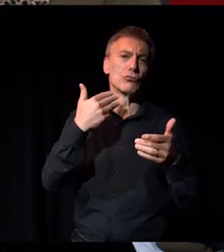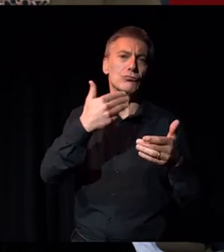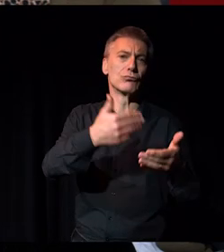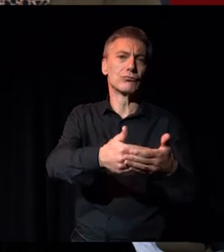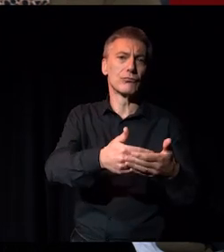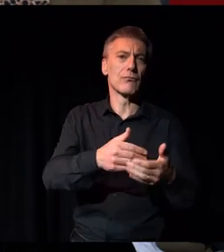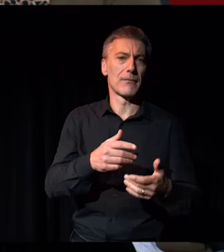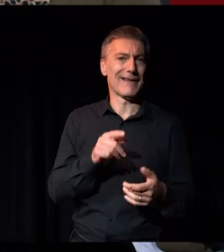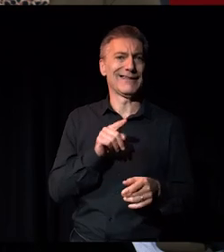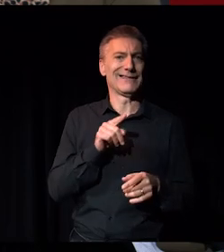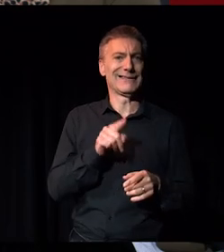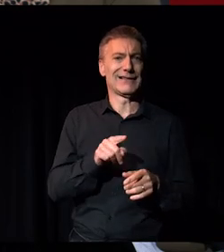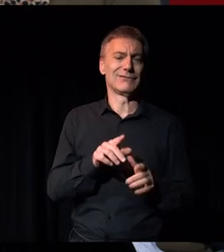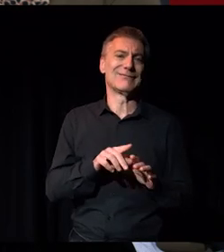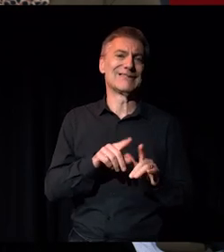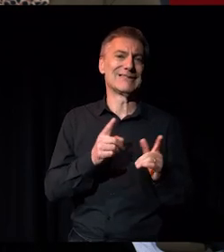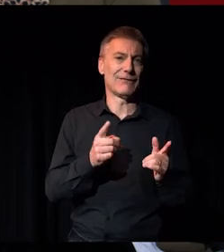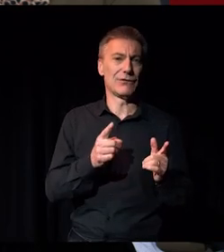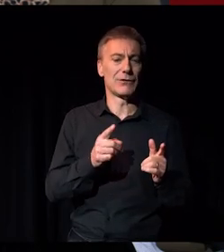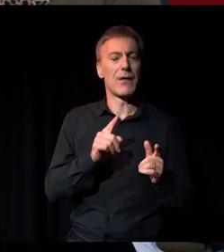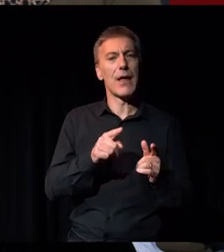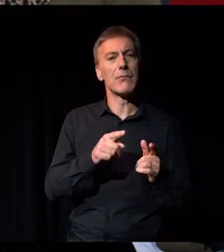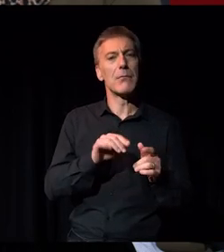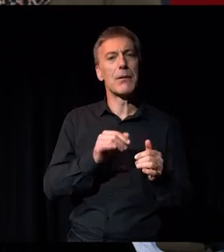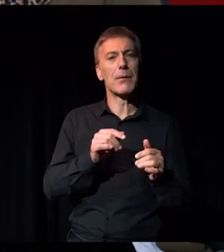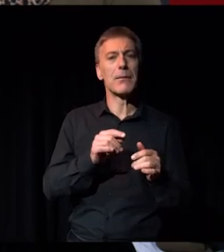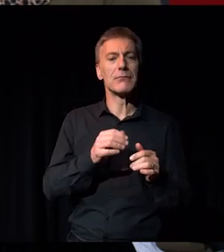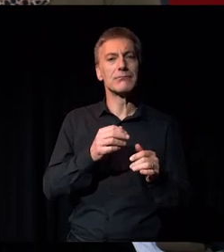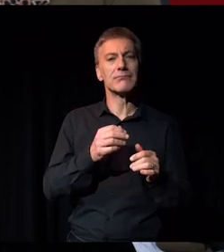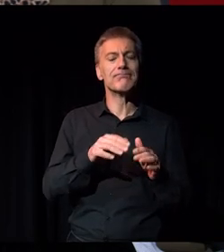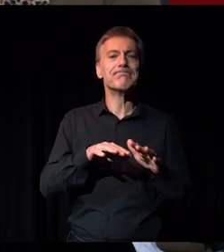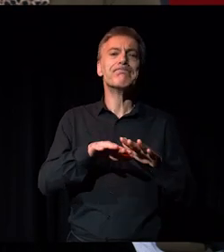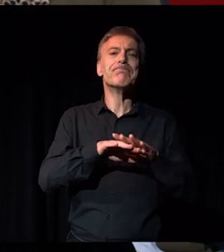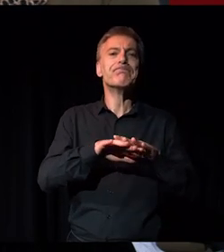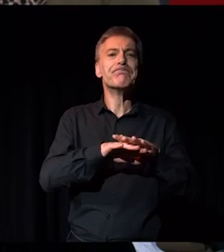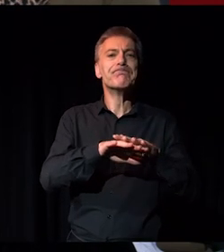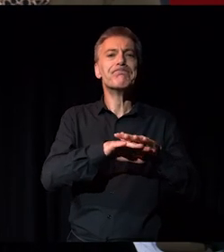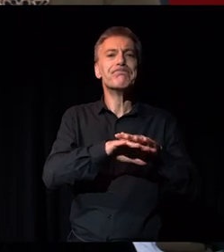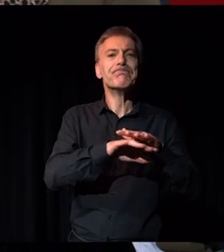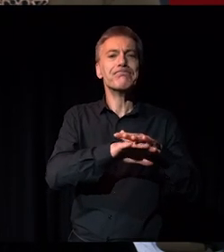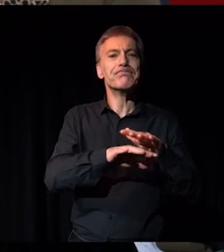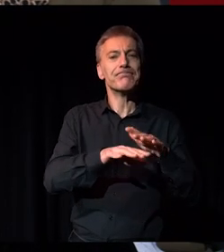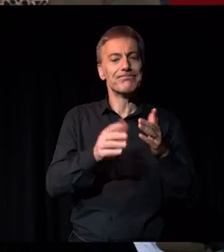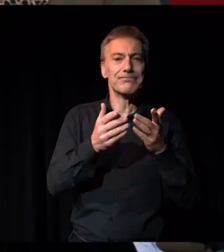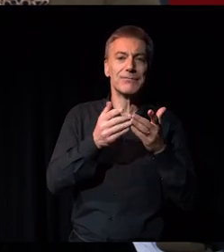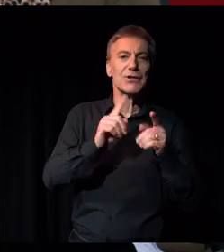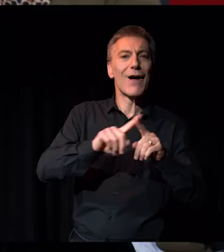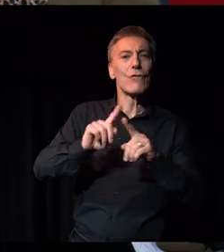I think that's the big difference. think people want to give the appearance of kind of progression and diversity.